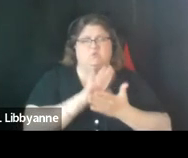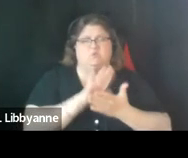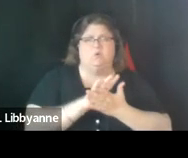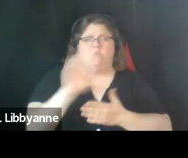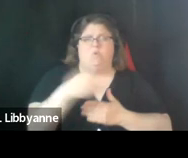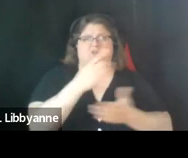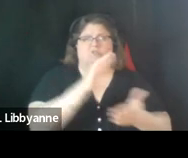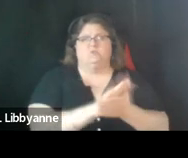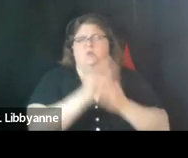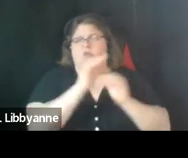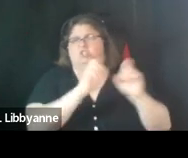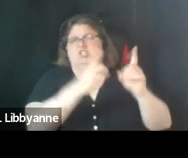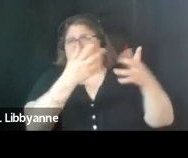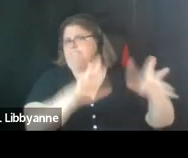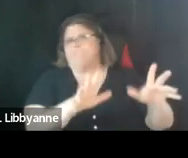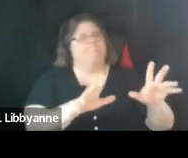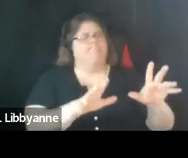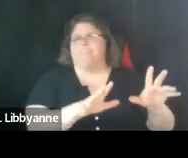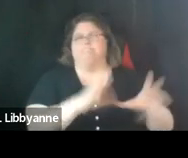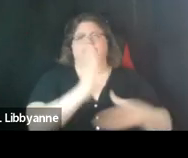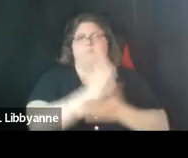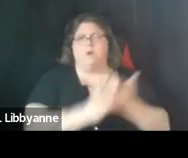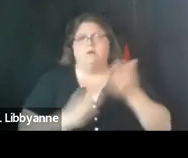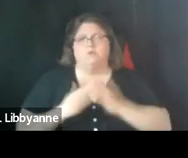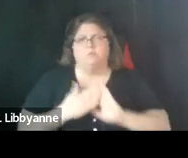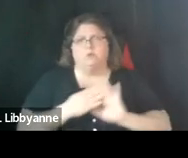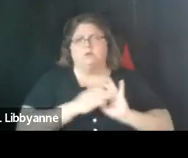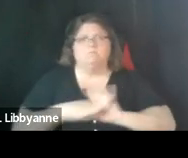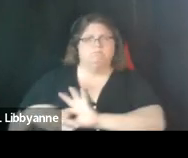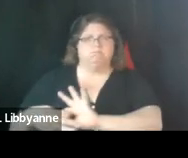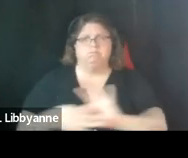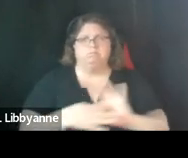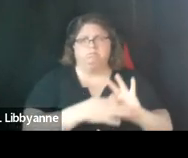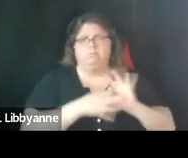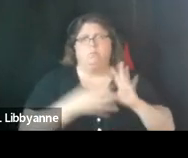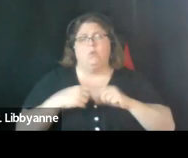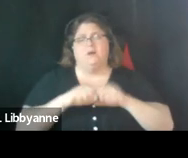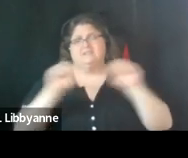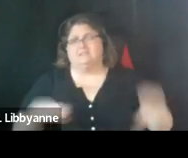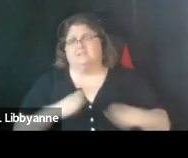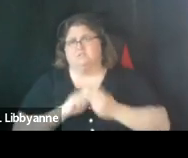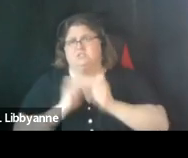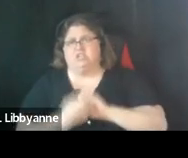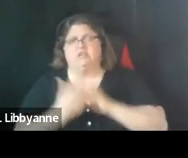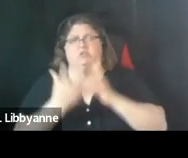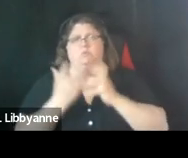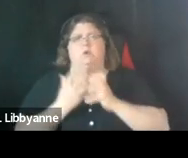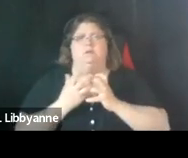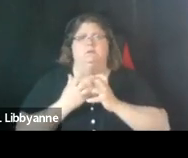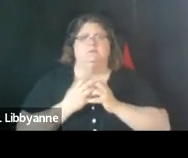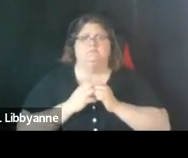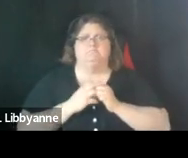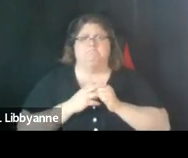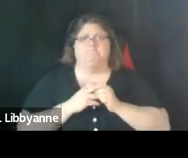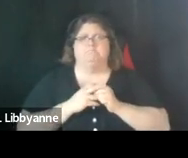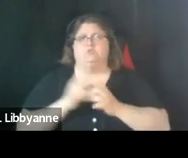those tools in order to implement systems change um and to be student